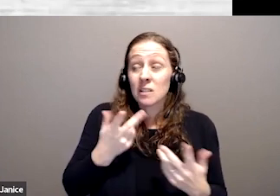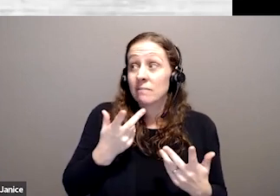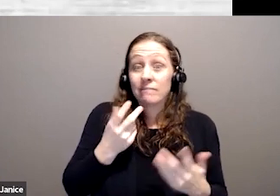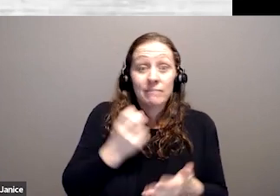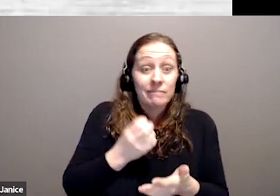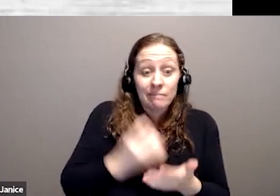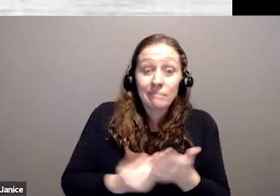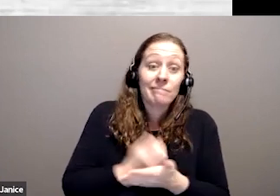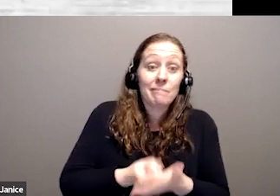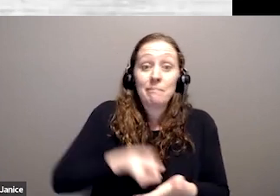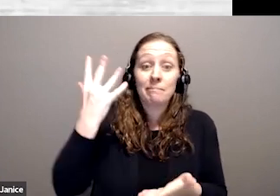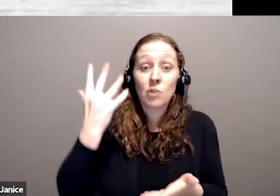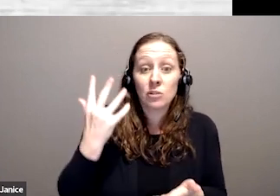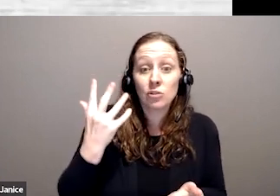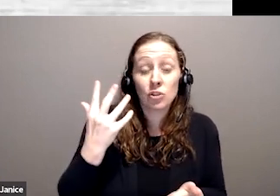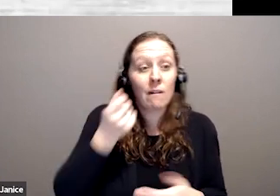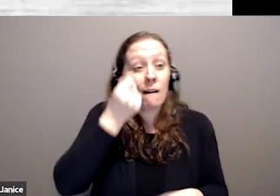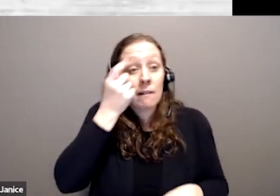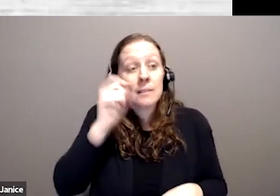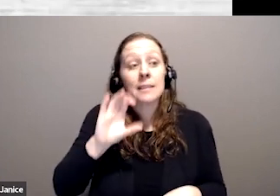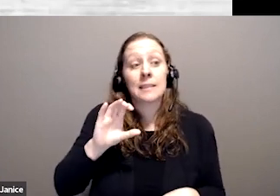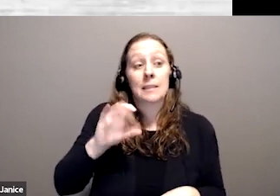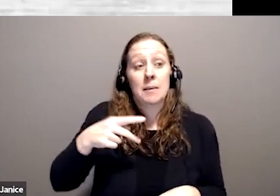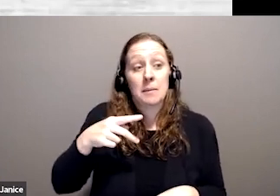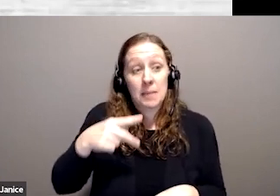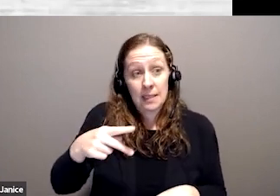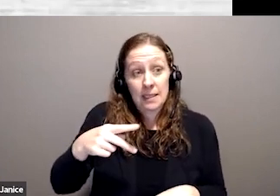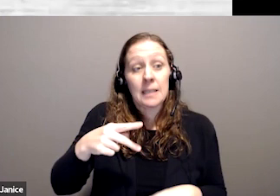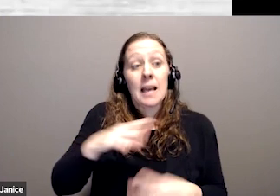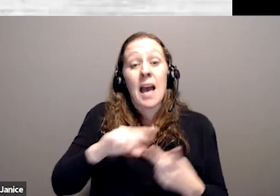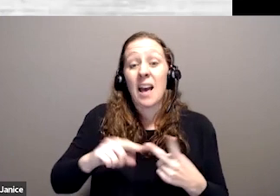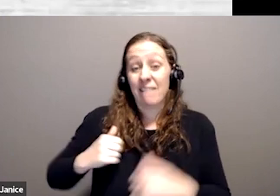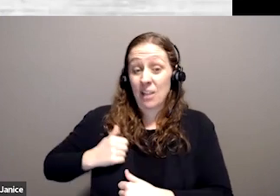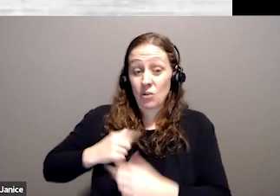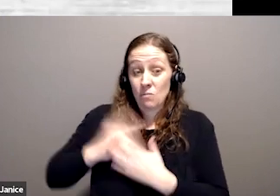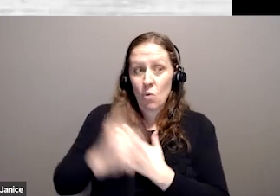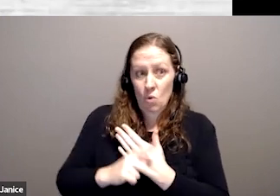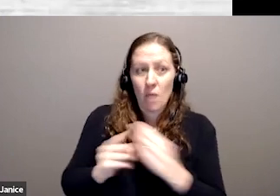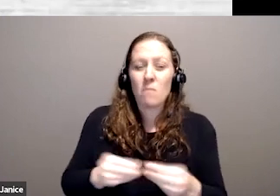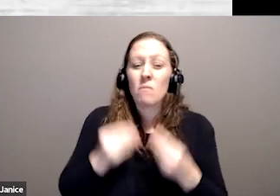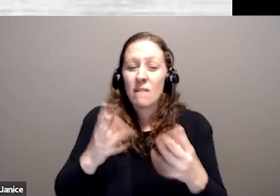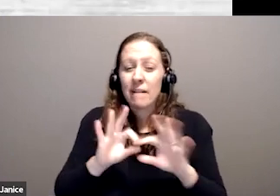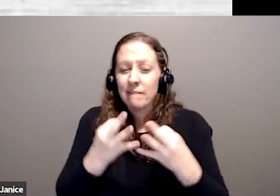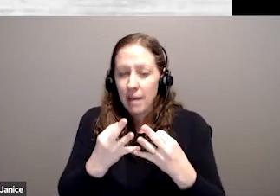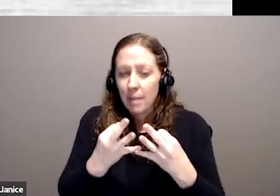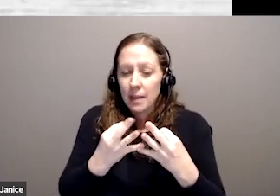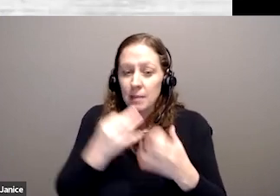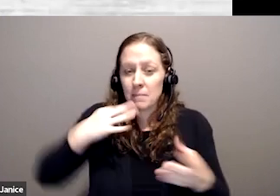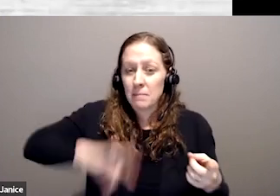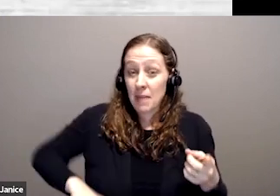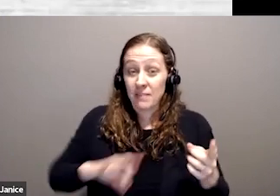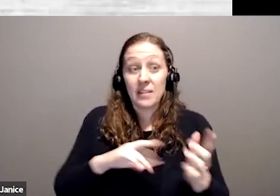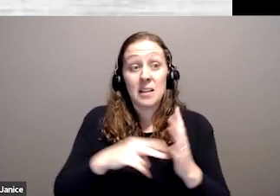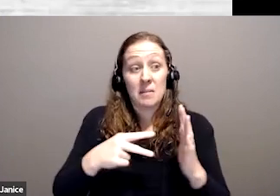However, CPPD and veterans program also provide family-based benefits. It would be a bad design approach to offset